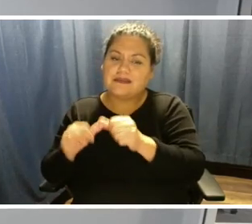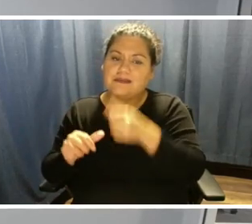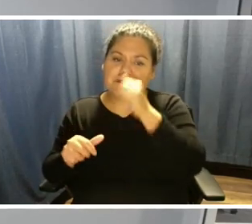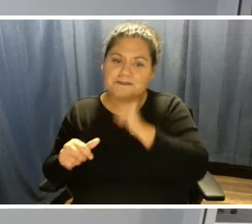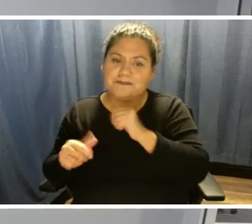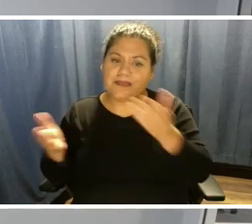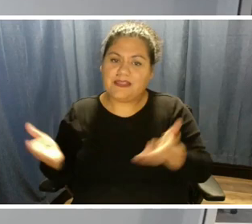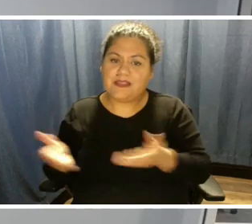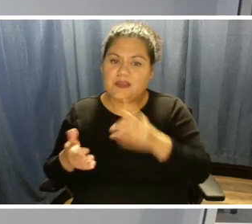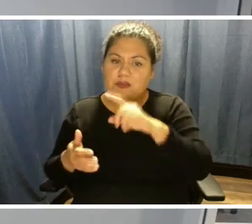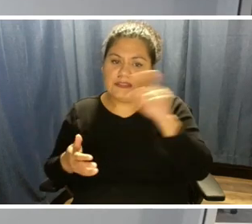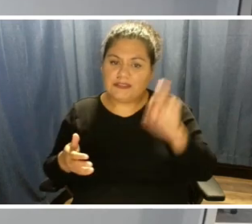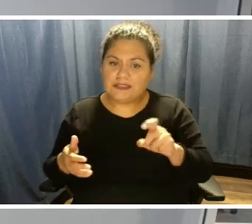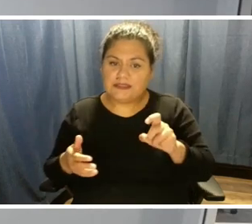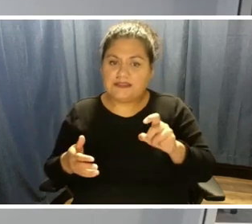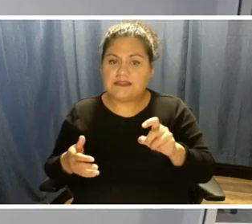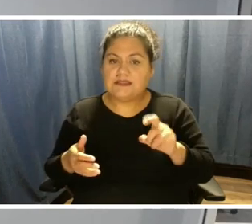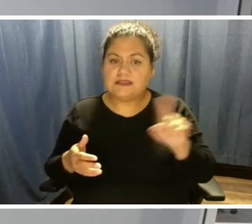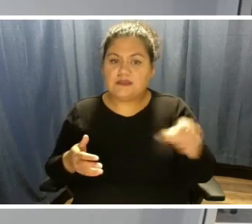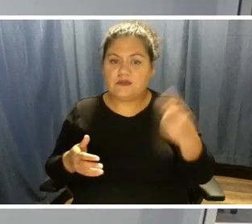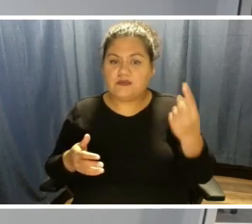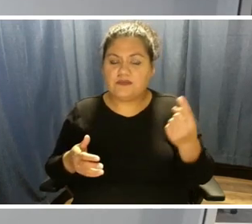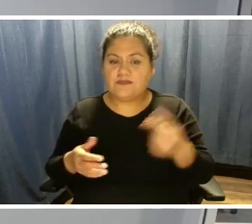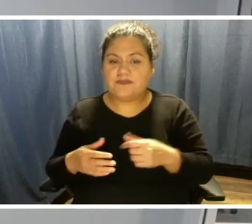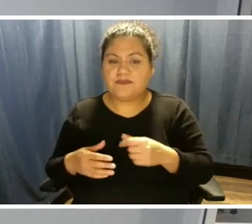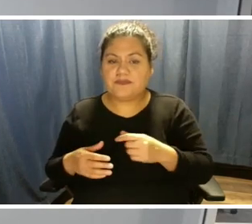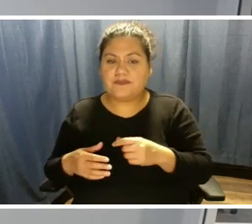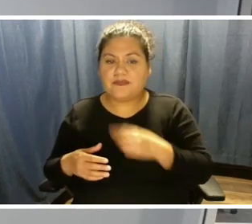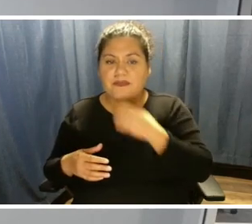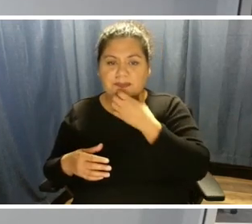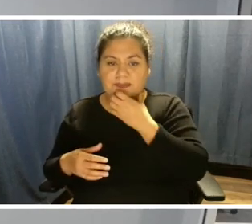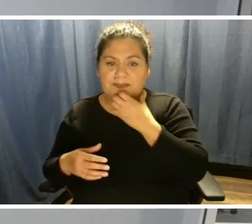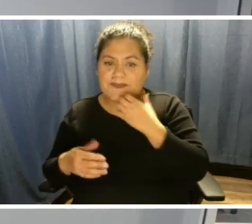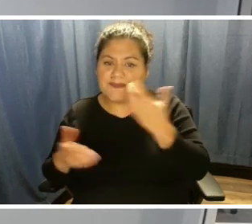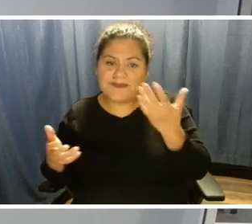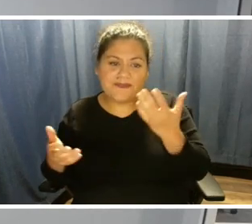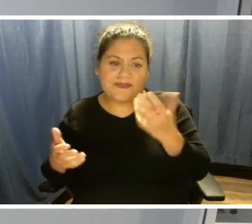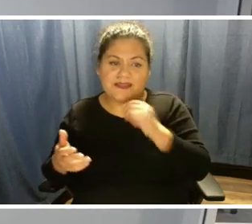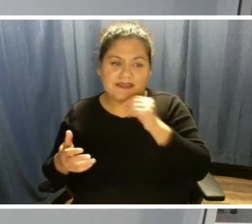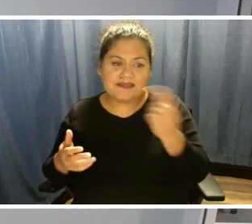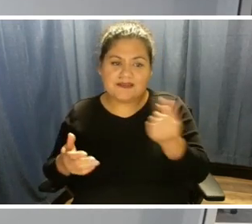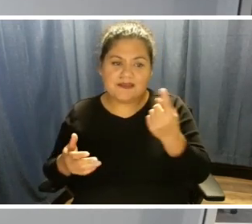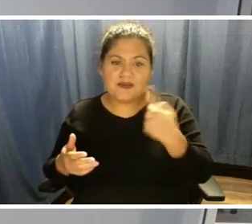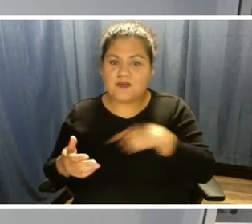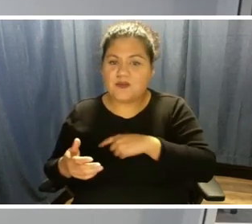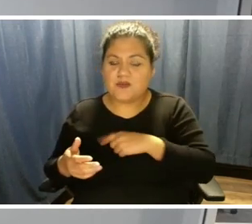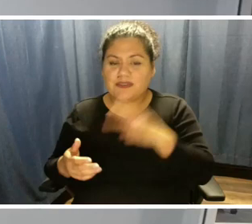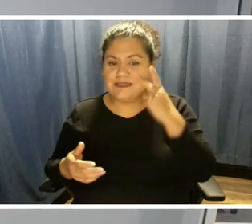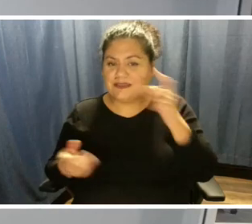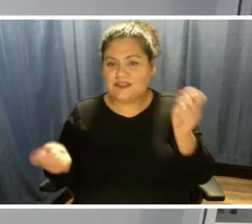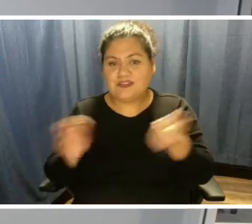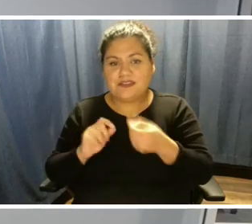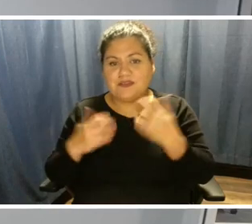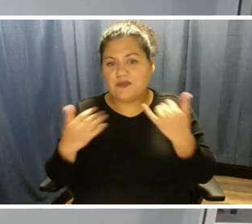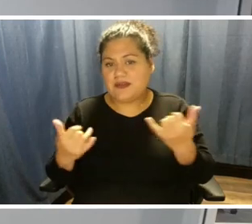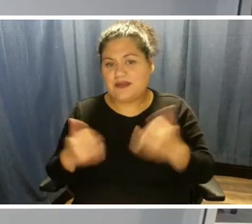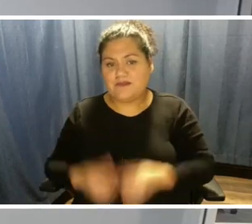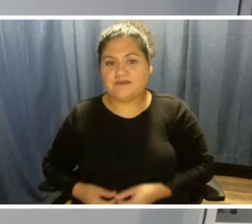Texas and Texas alone. And that's not something we see changing at this point anyway.